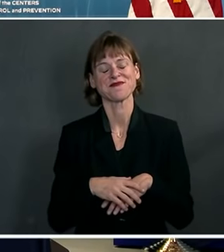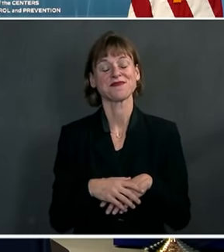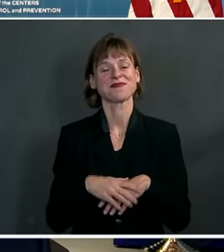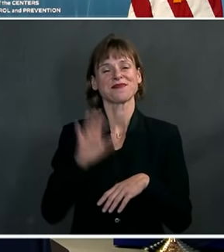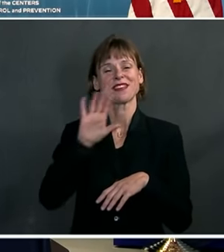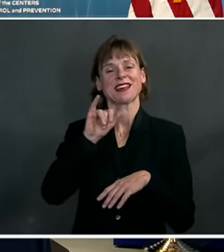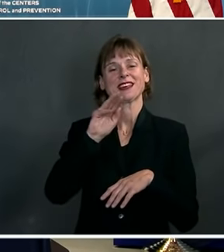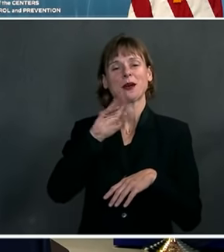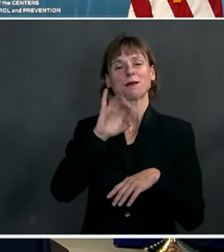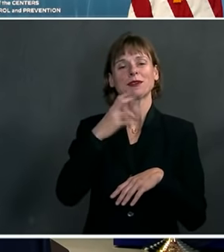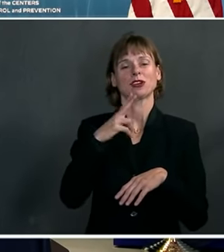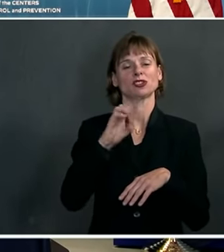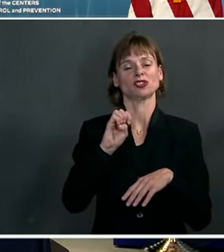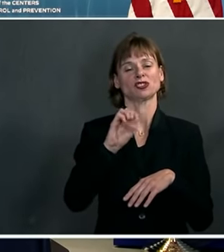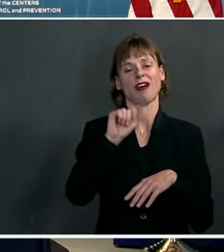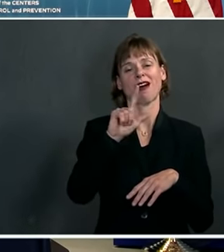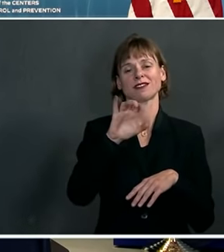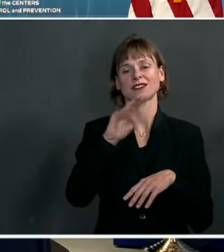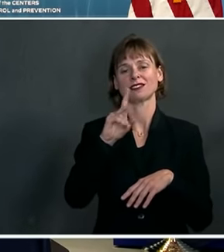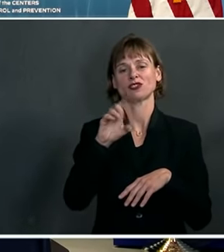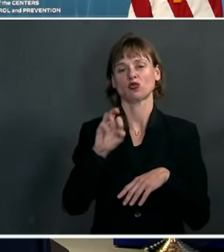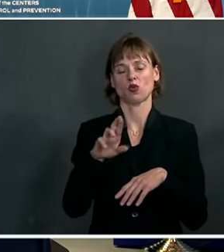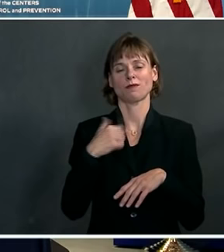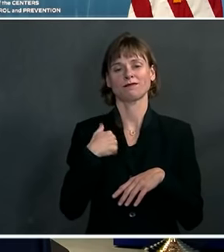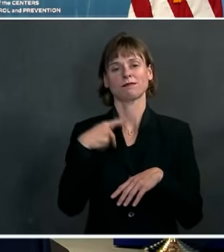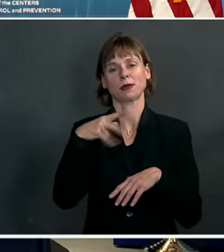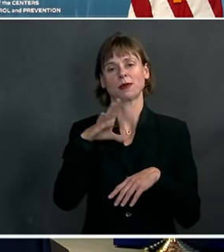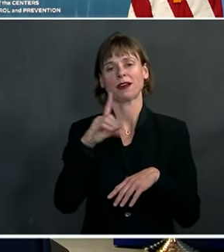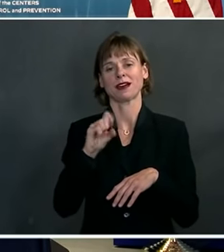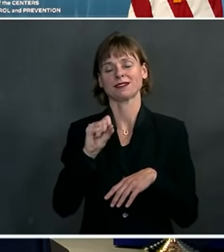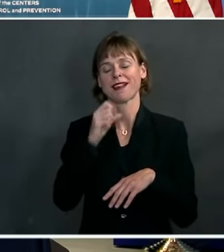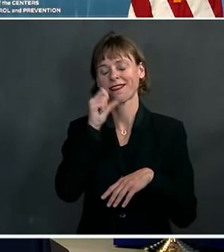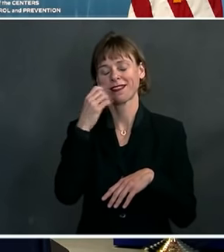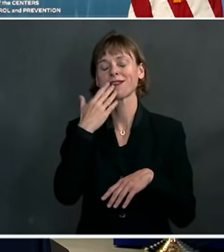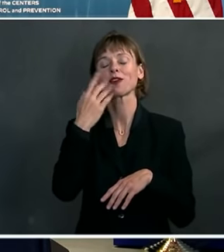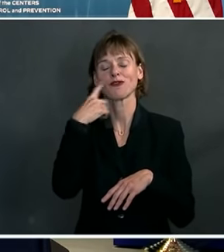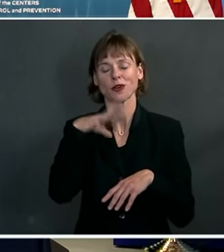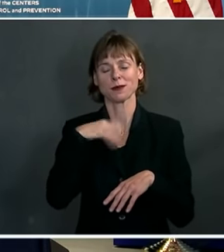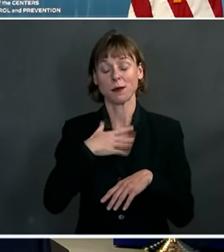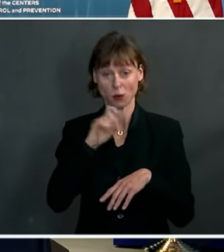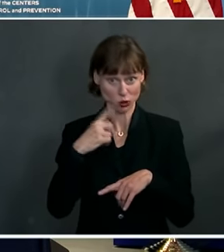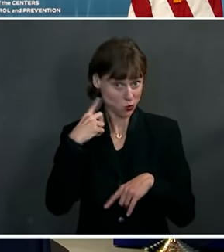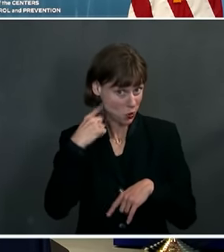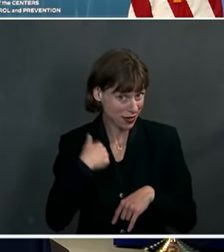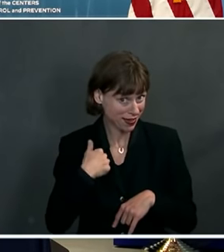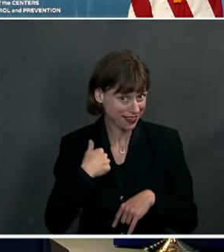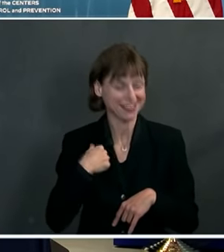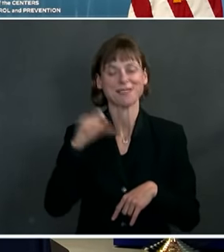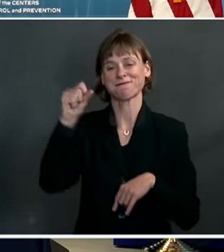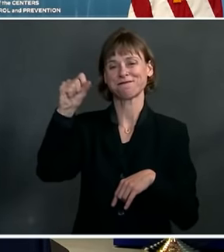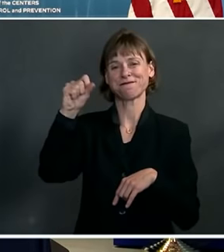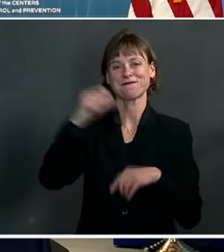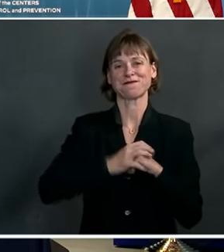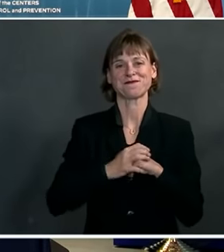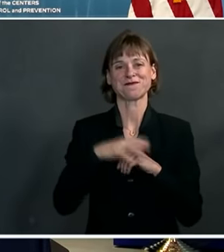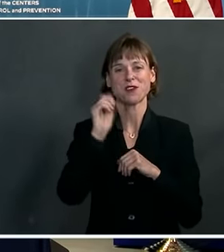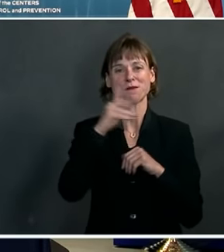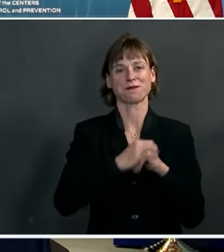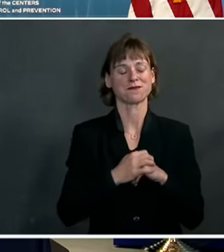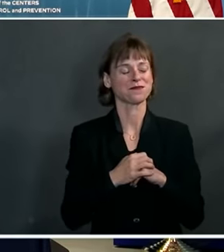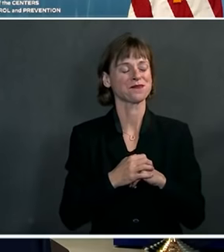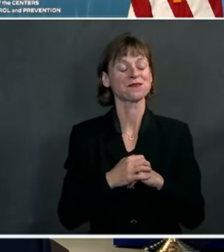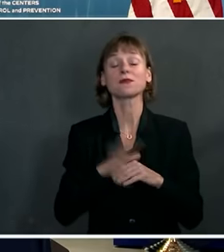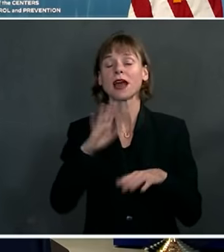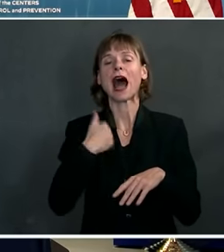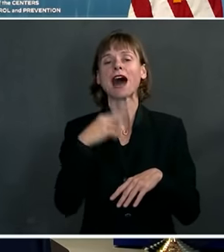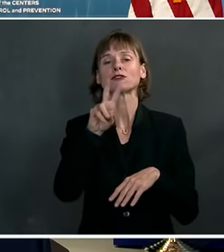It's Yamiche, Shalcender with PBS. Thanks so much for taking my question. Can you hear me? Yes, I can. Okay, great. I